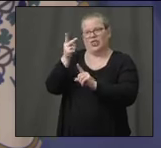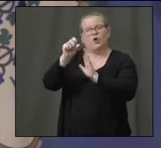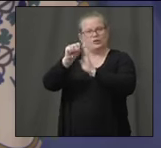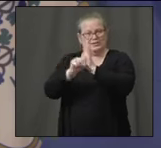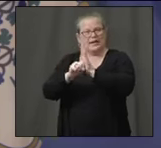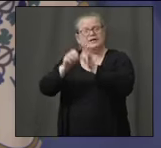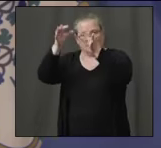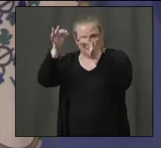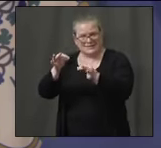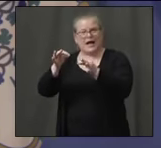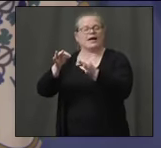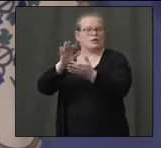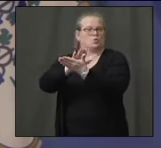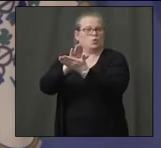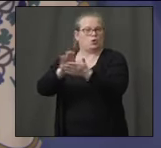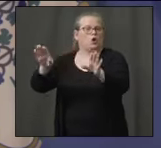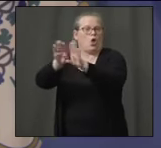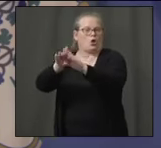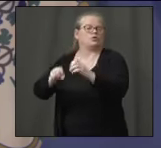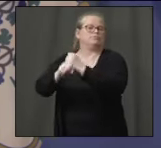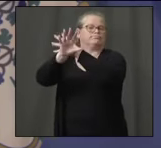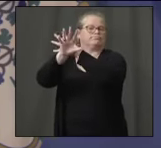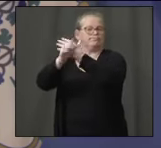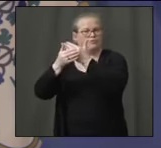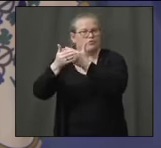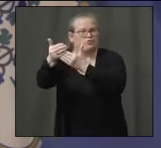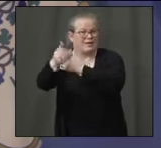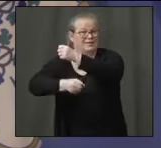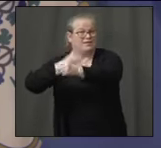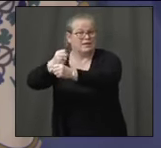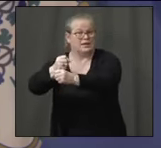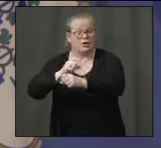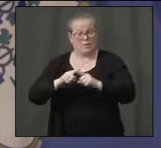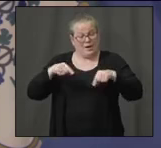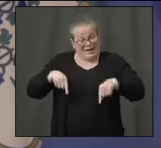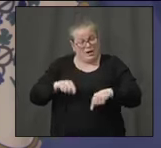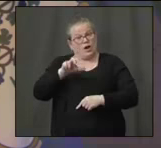those two states. But we're going to make up our mind a little bit later when we have more information.